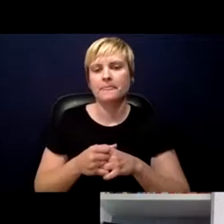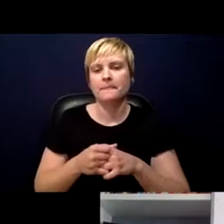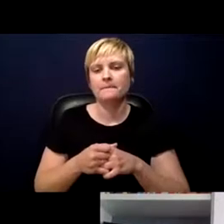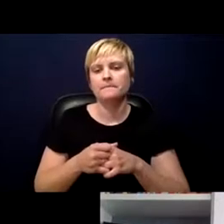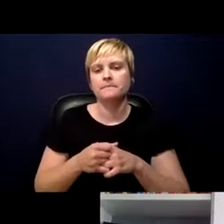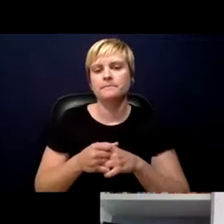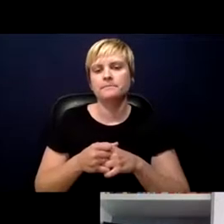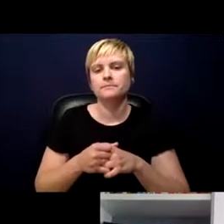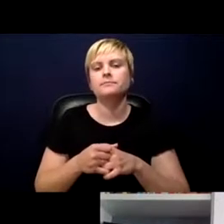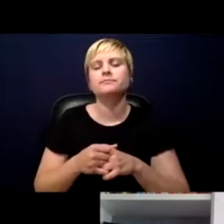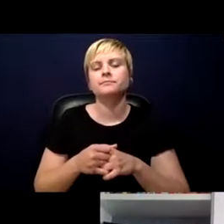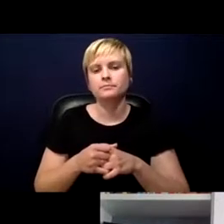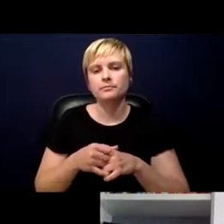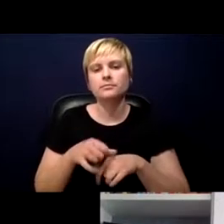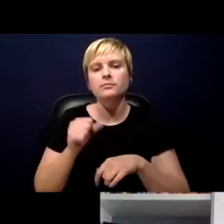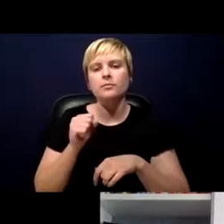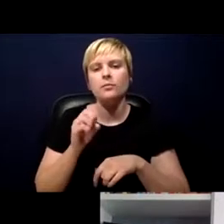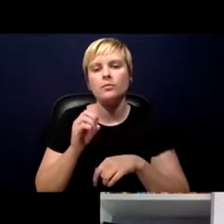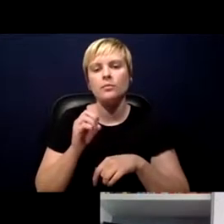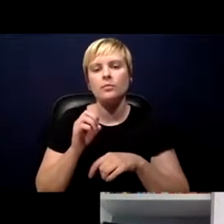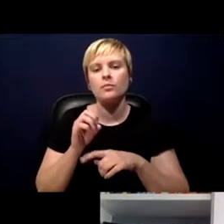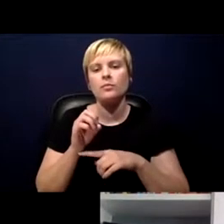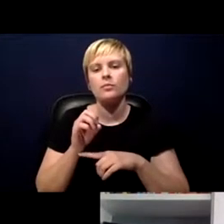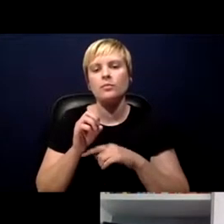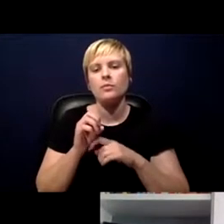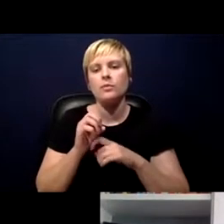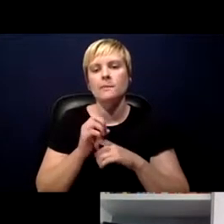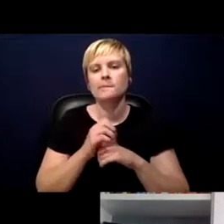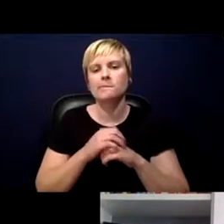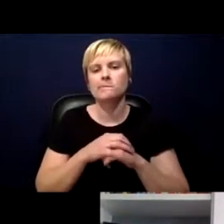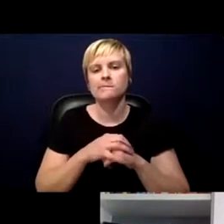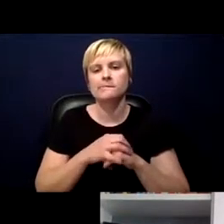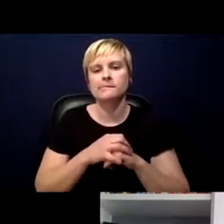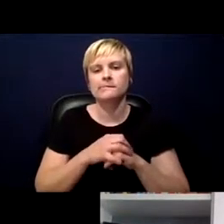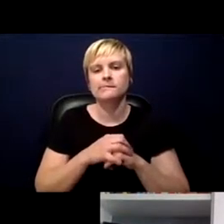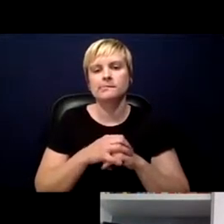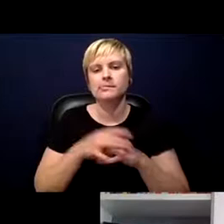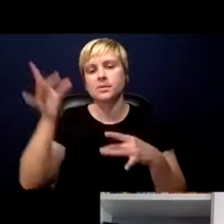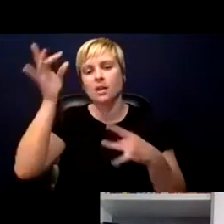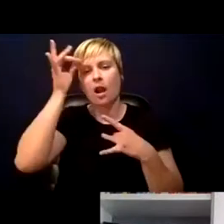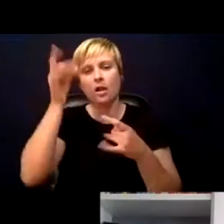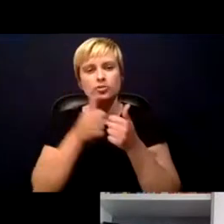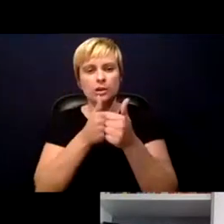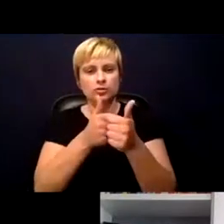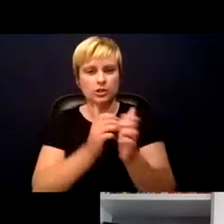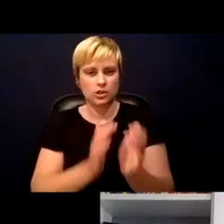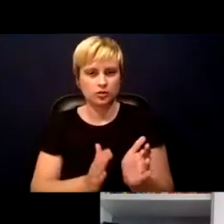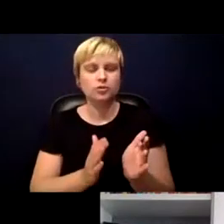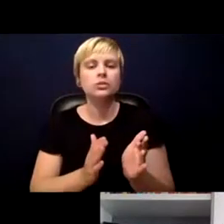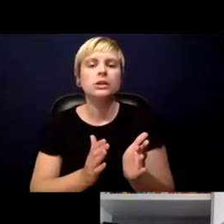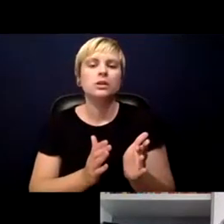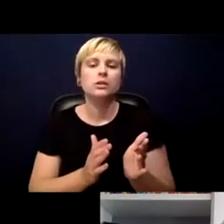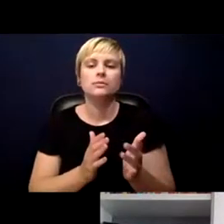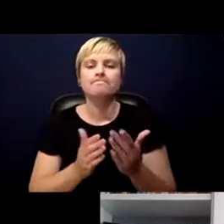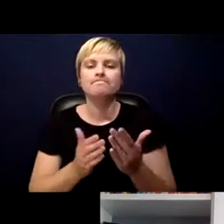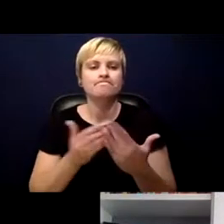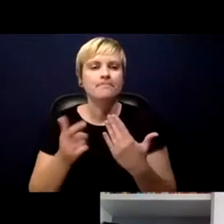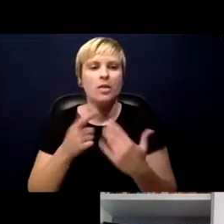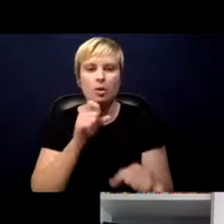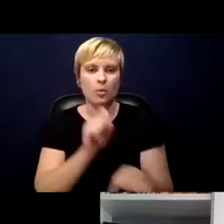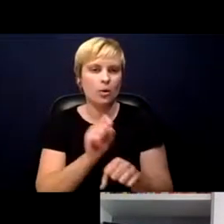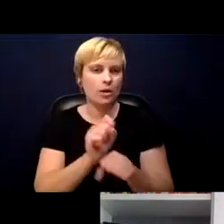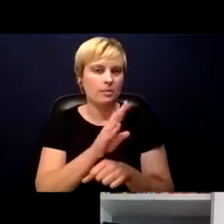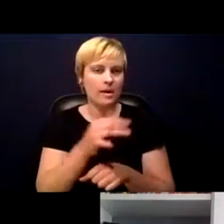Right. So for contact tracers, whether they are working by phone